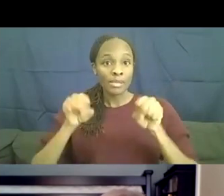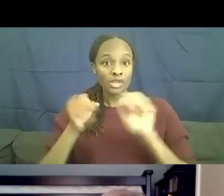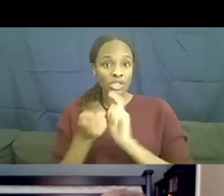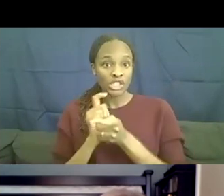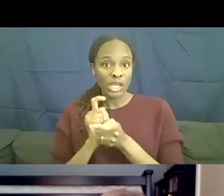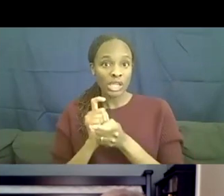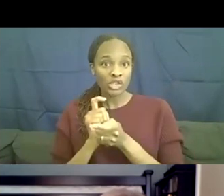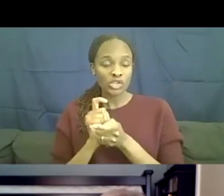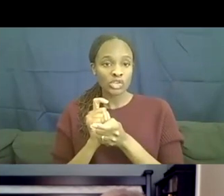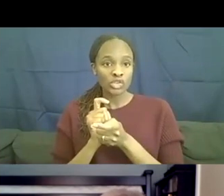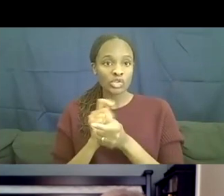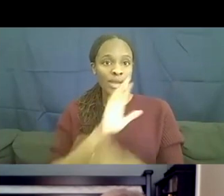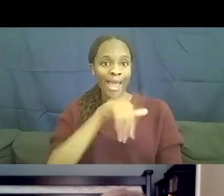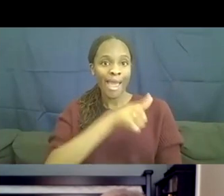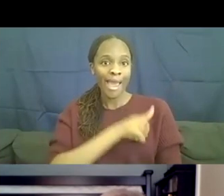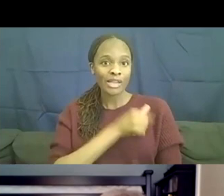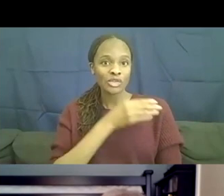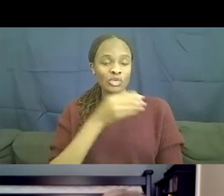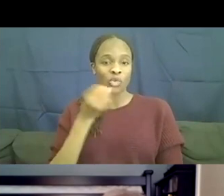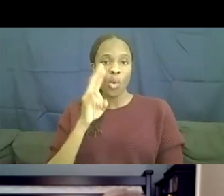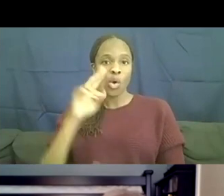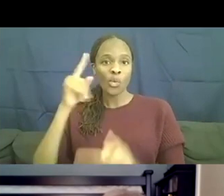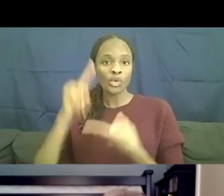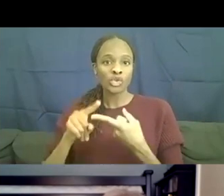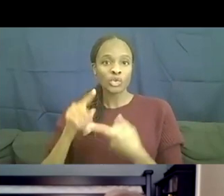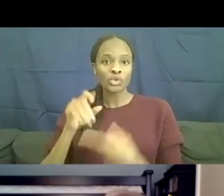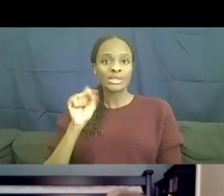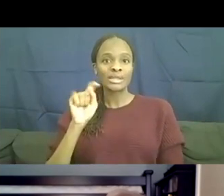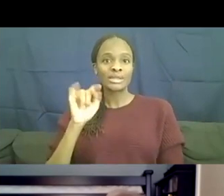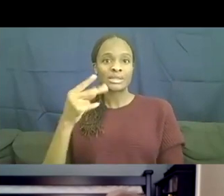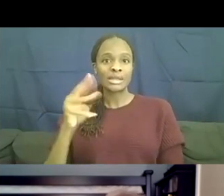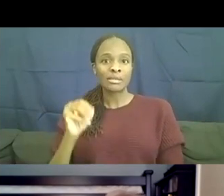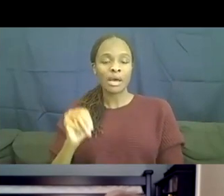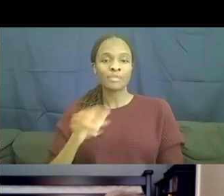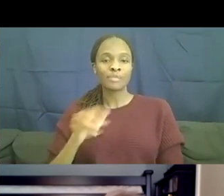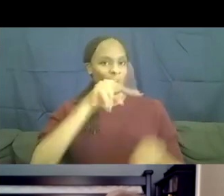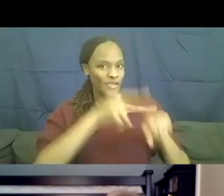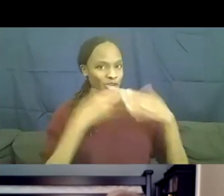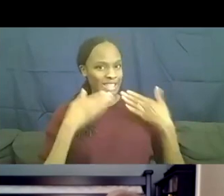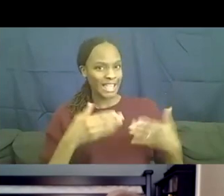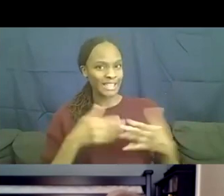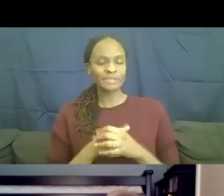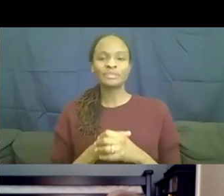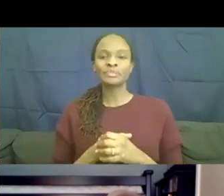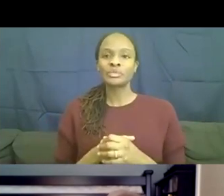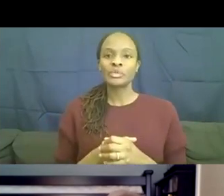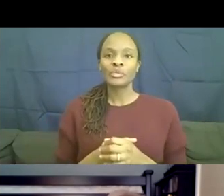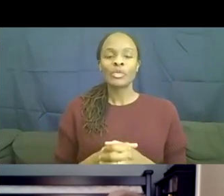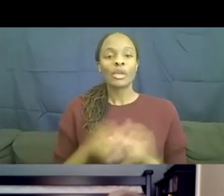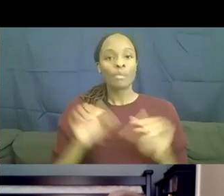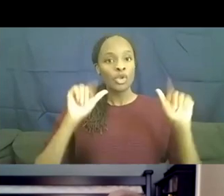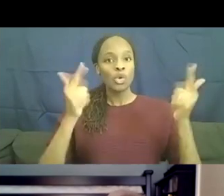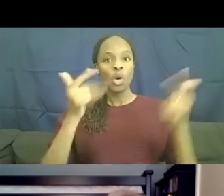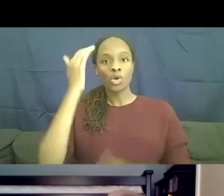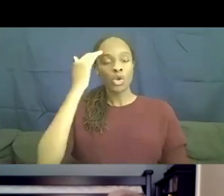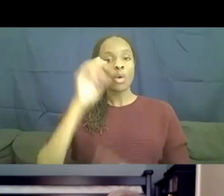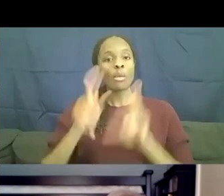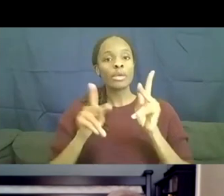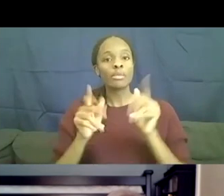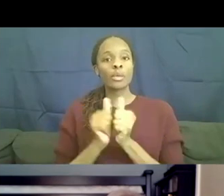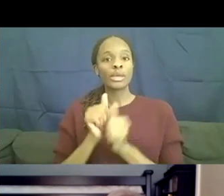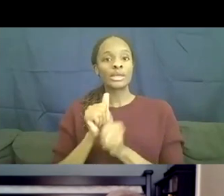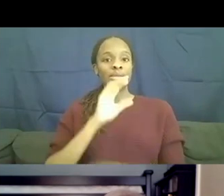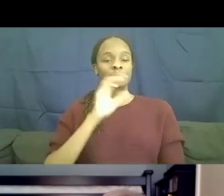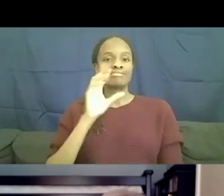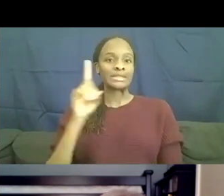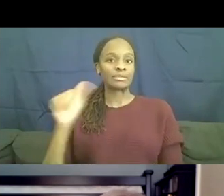attitudes or reduce stigmas. Of course. Thanks. So, um, as, as you all know, people with disabilities really have been,